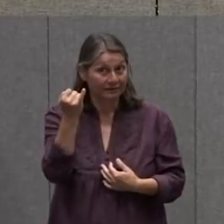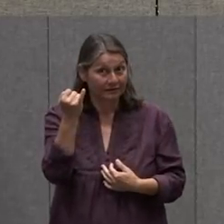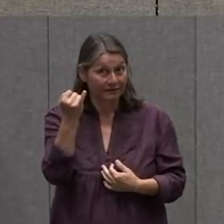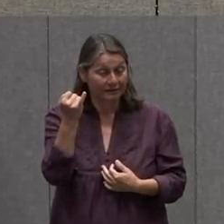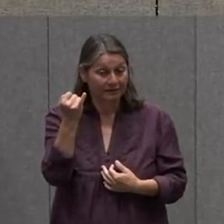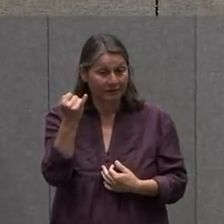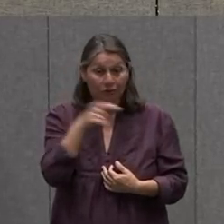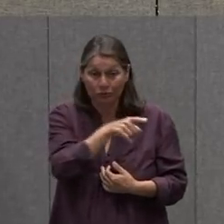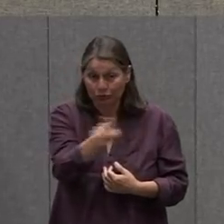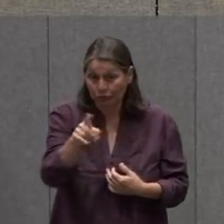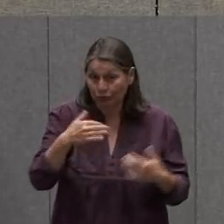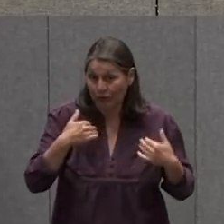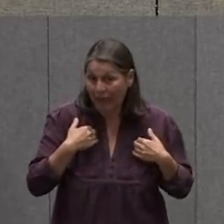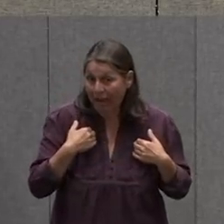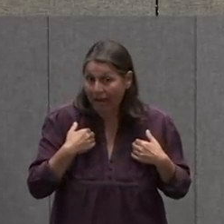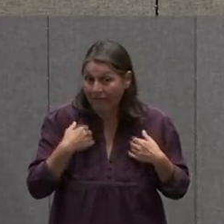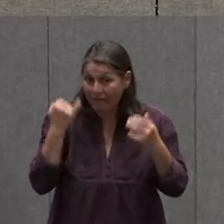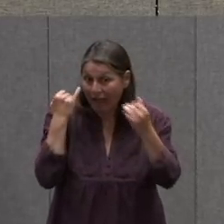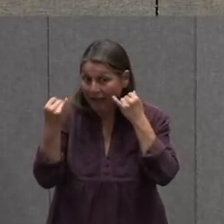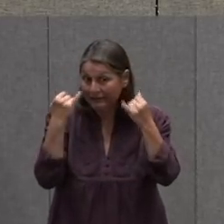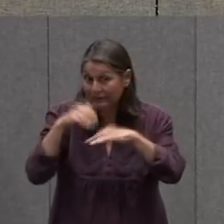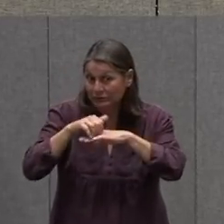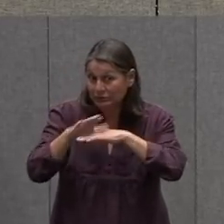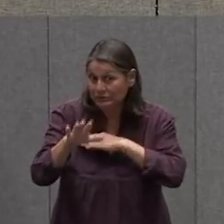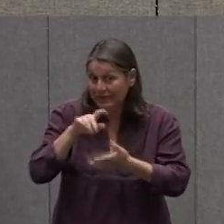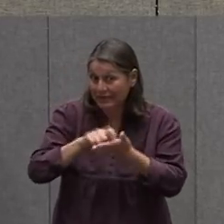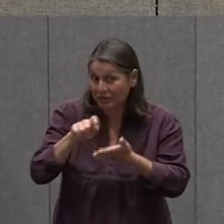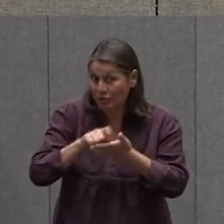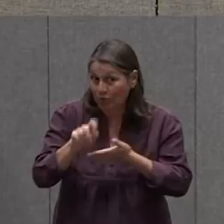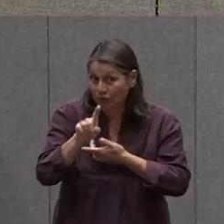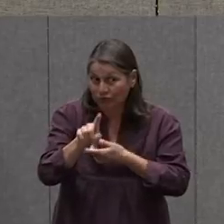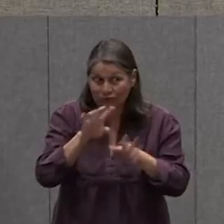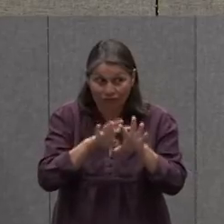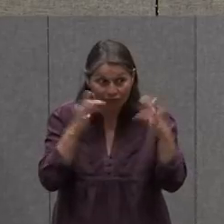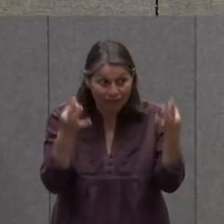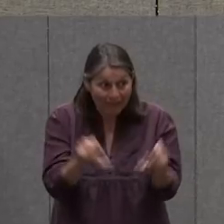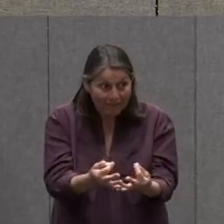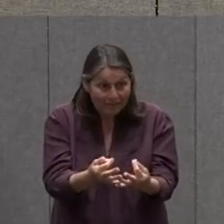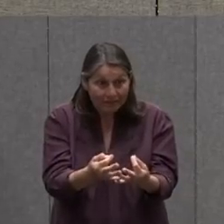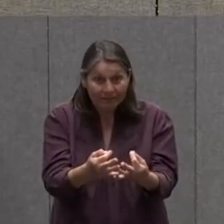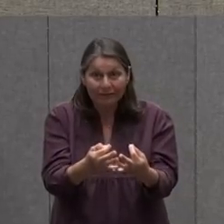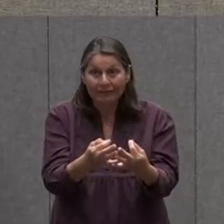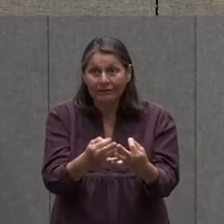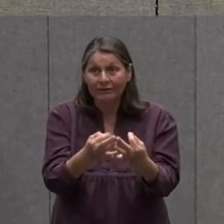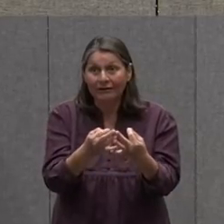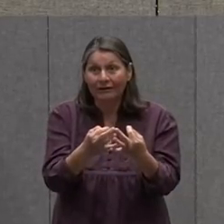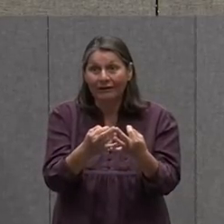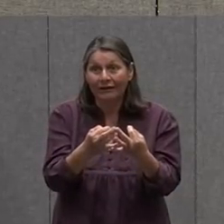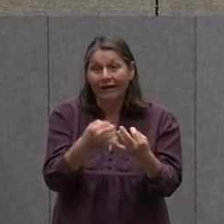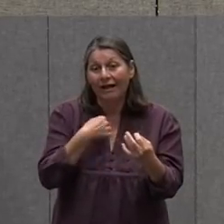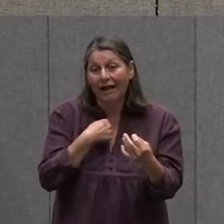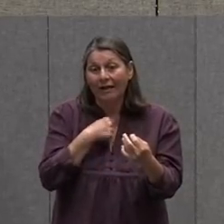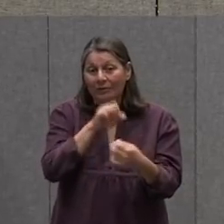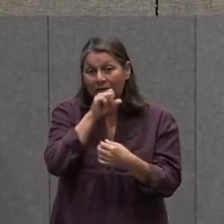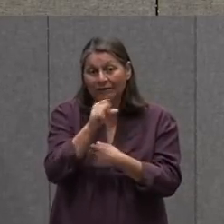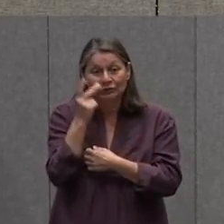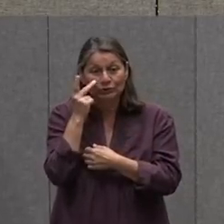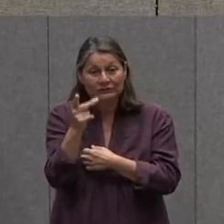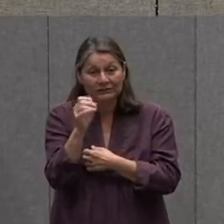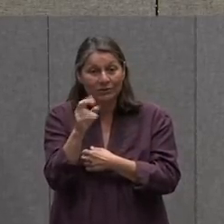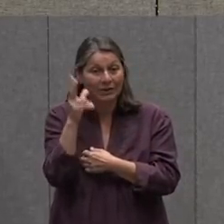Ideas On How You Could Send A Note To Families Or Maybe Like Somebody Special I'd Love To See It And Hear About It